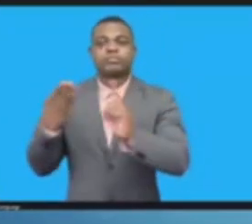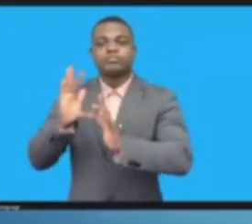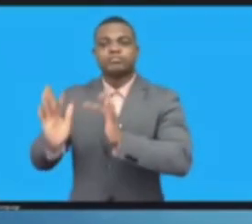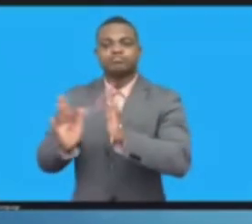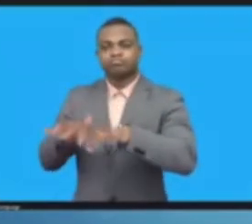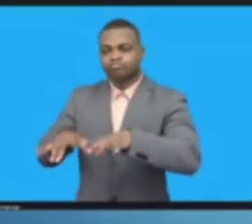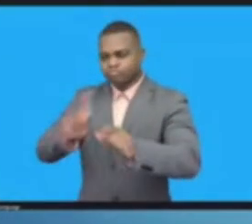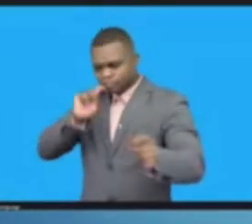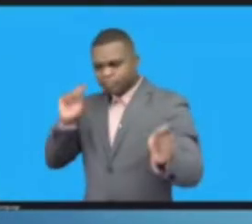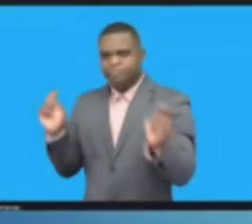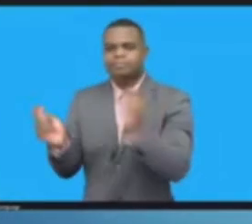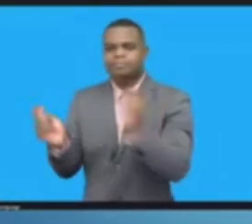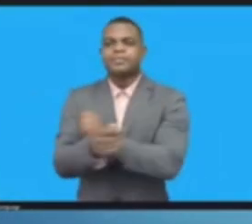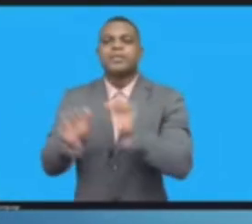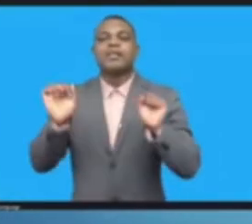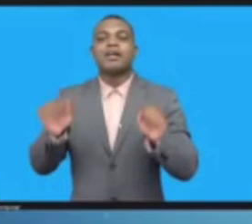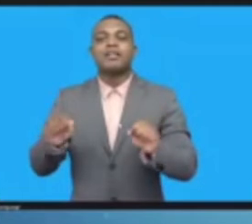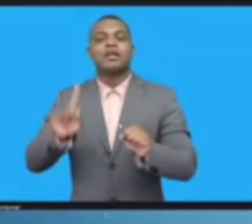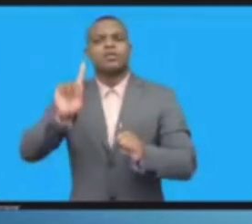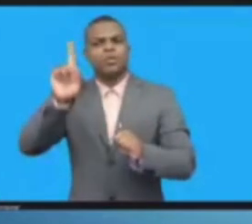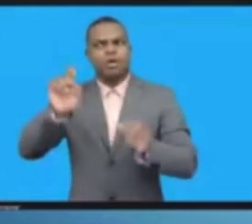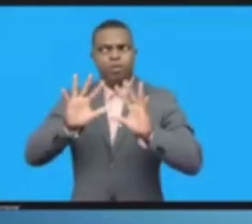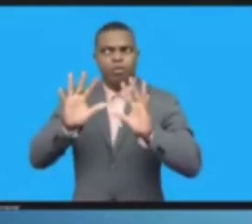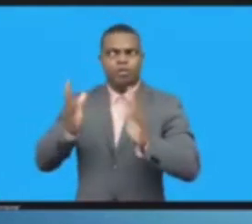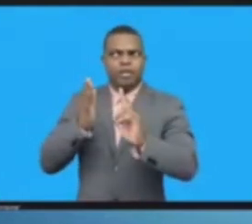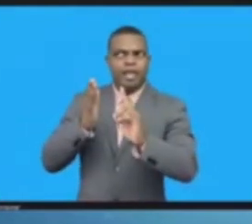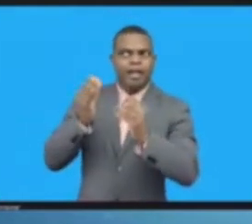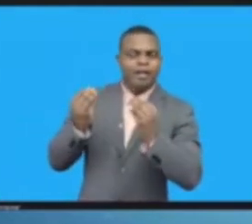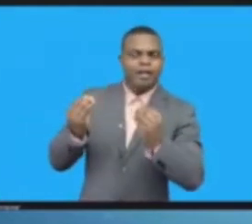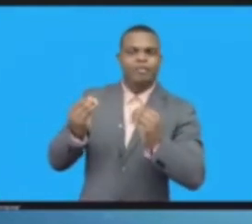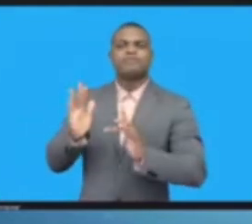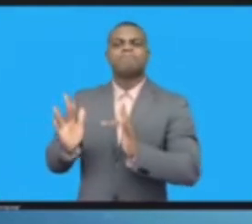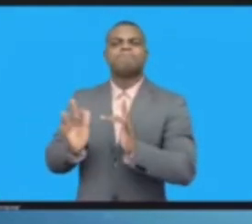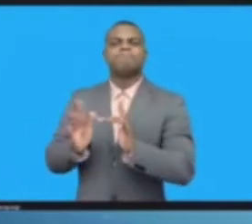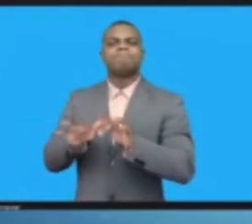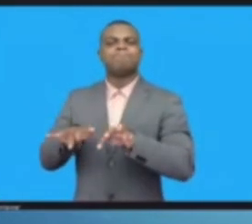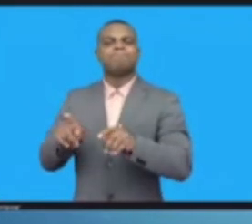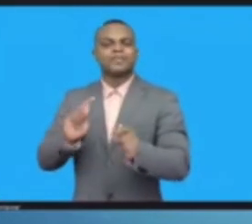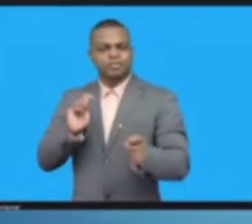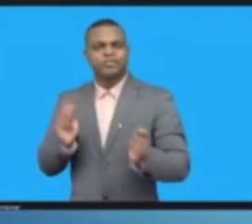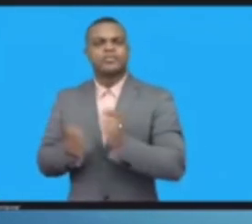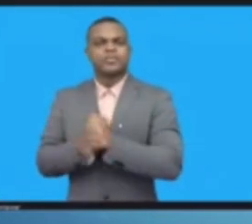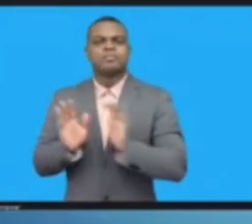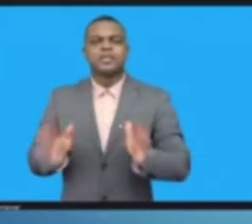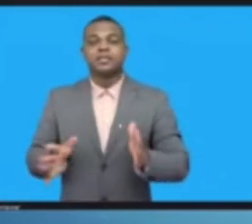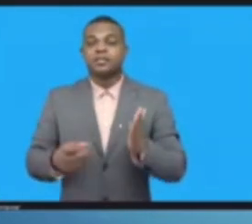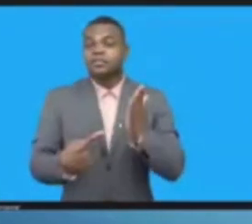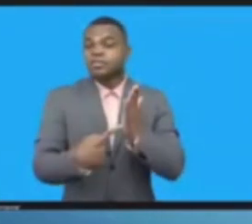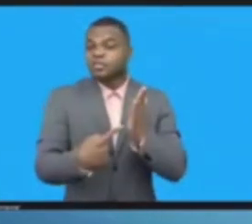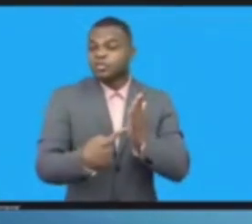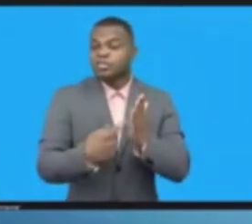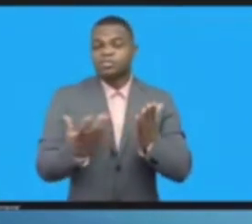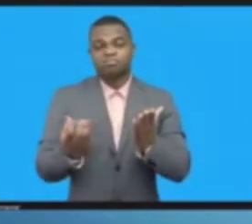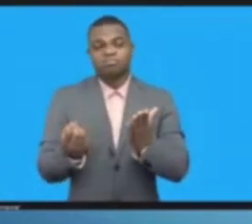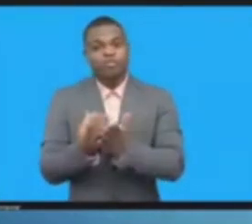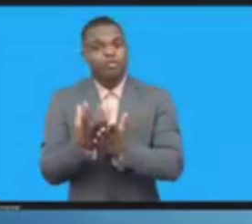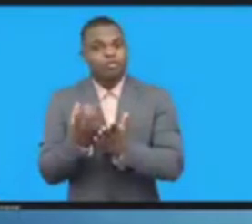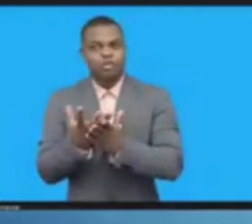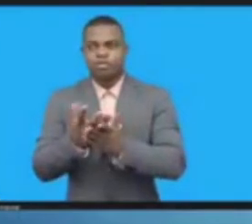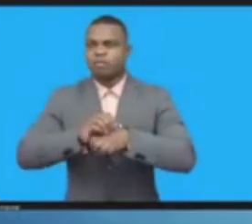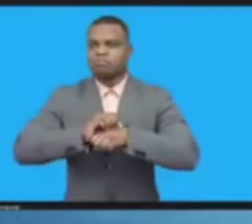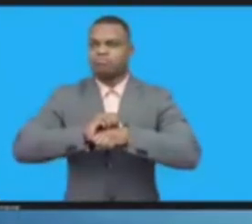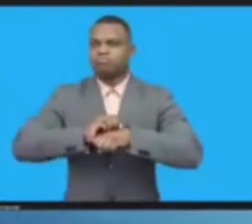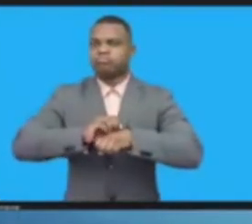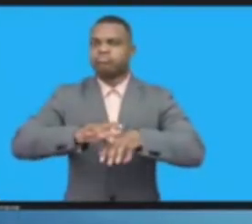us, all of us, to build an information society. This year's IGF